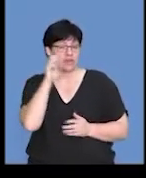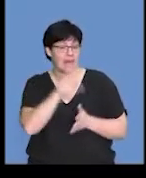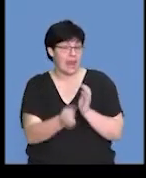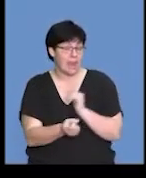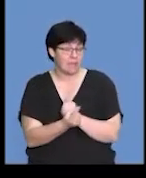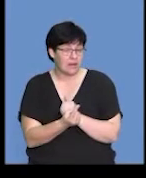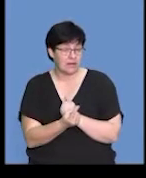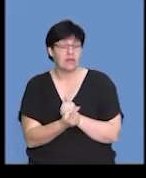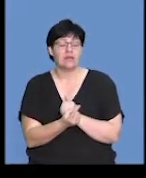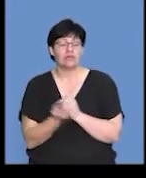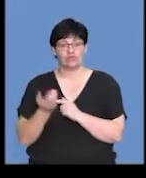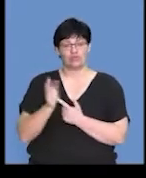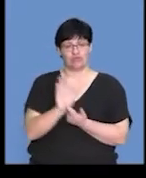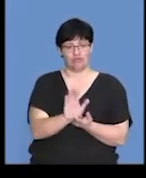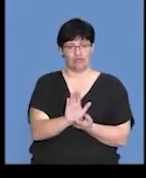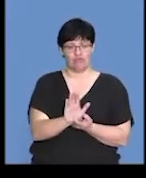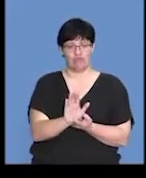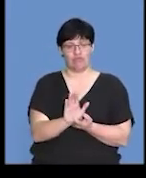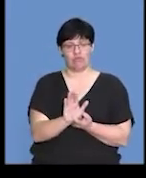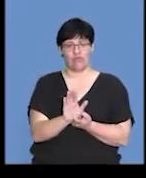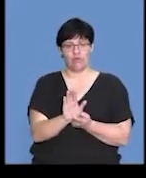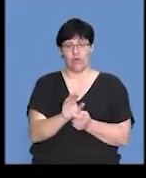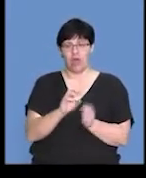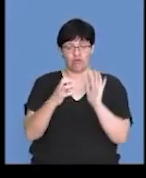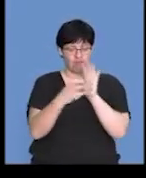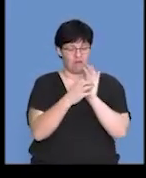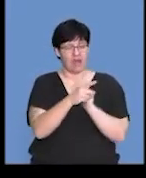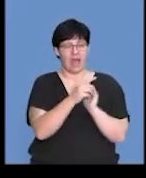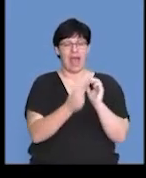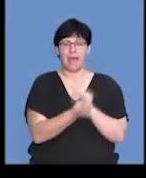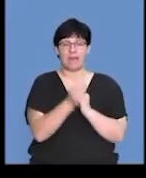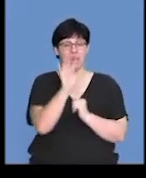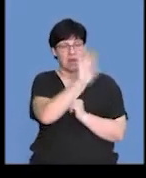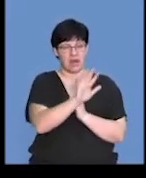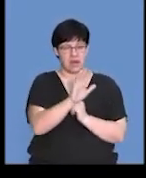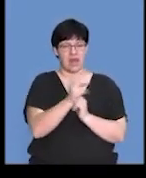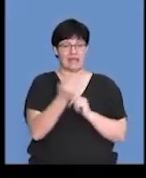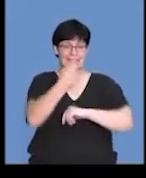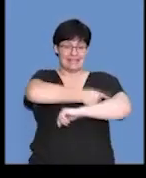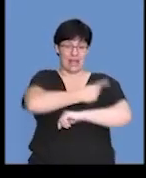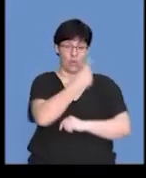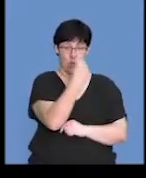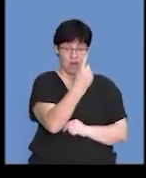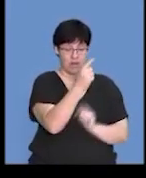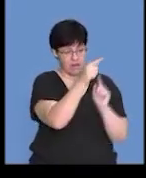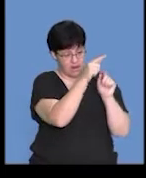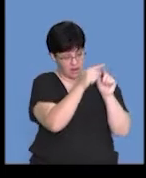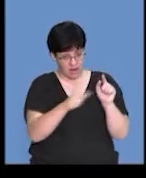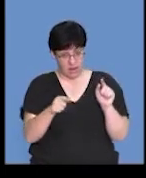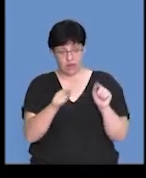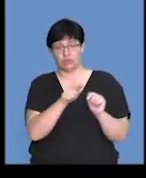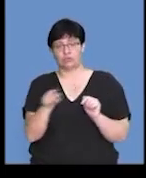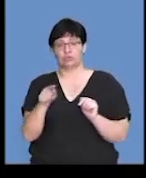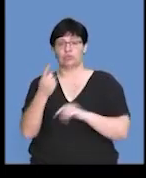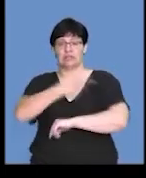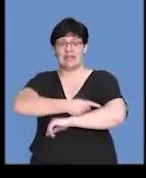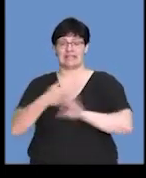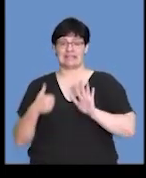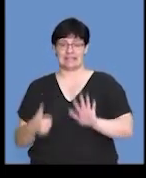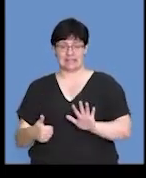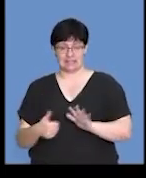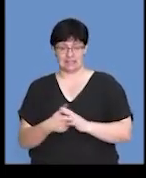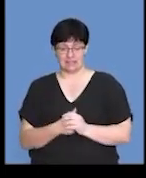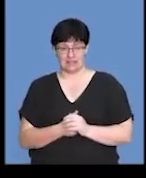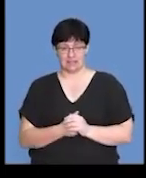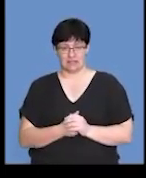place, if were to illustrate that, over this graph, it would take place from day 1 around to day 6. And so,